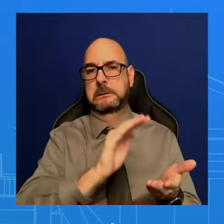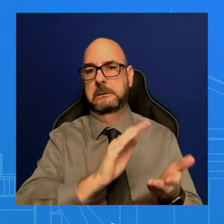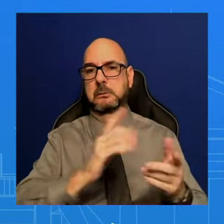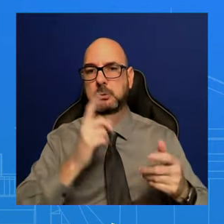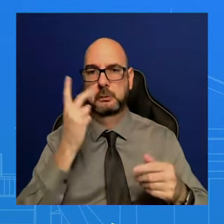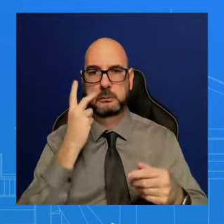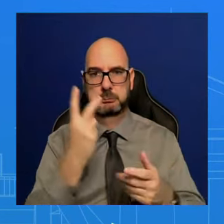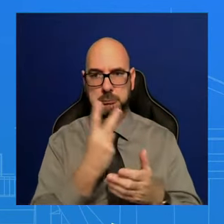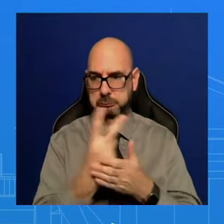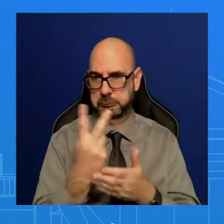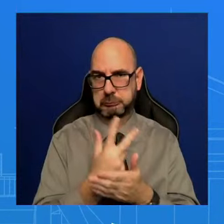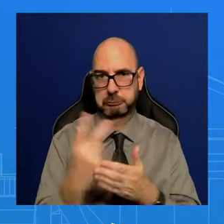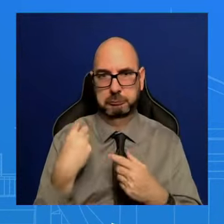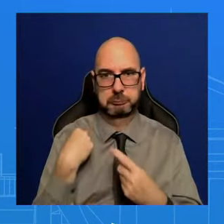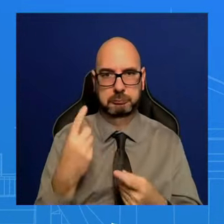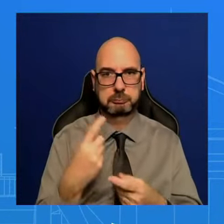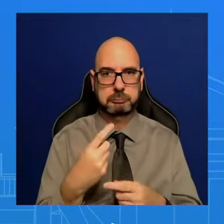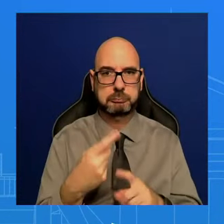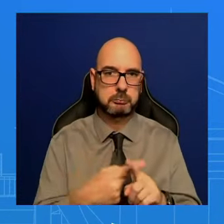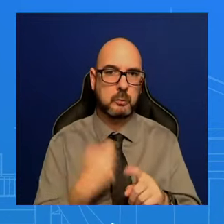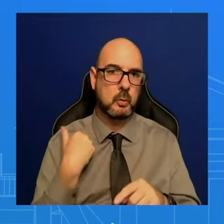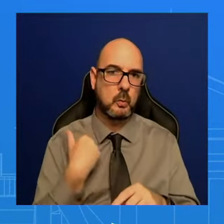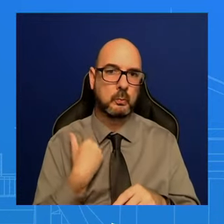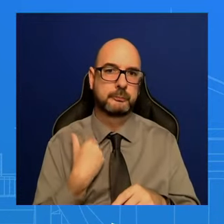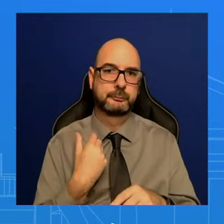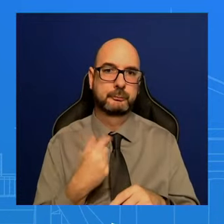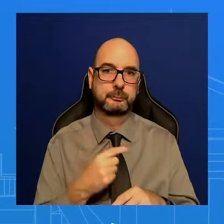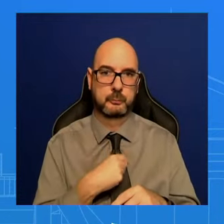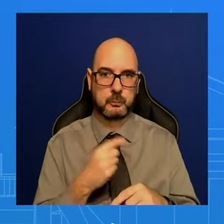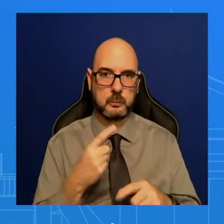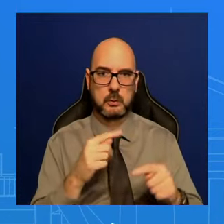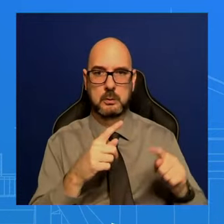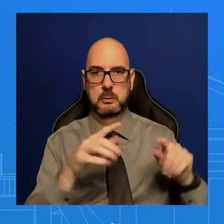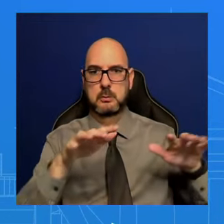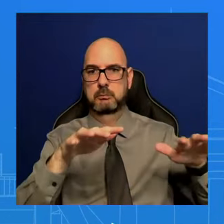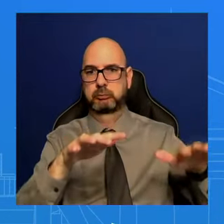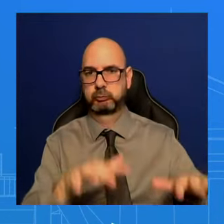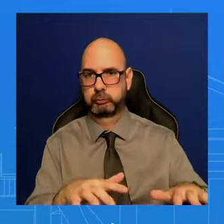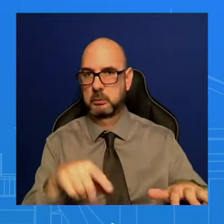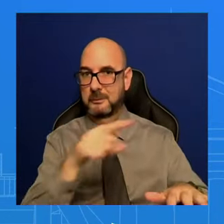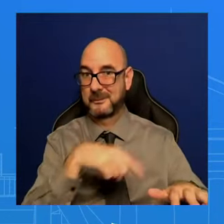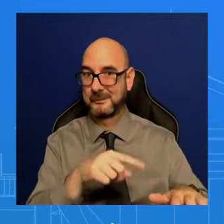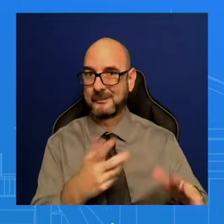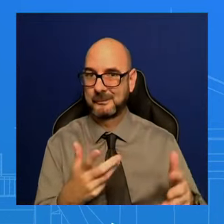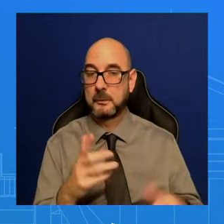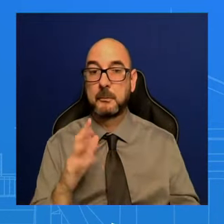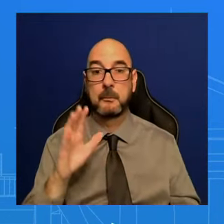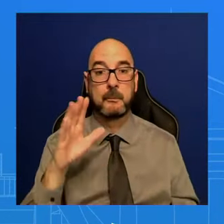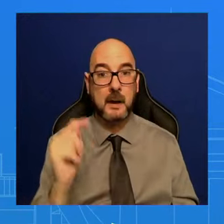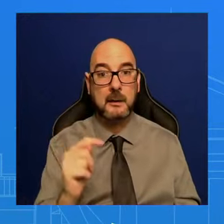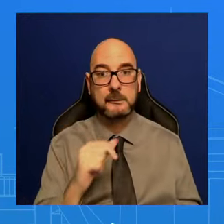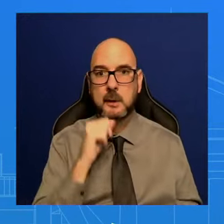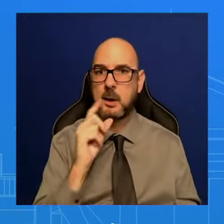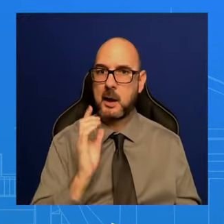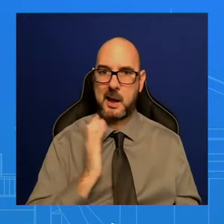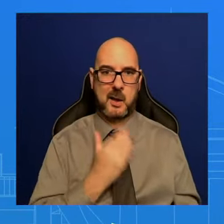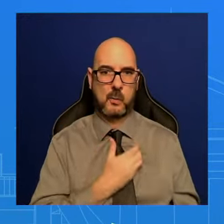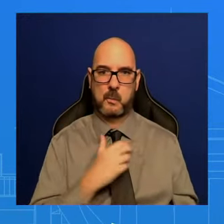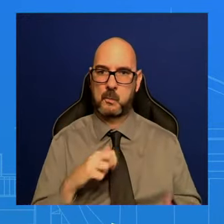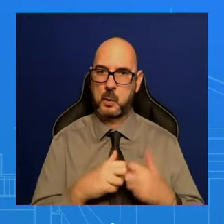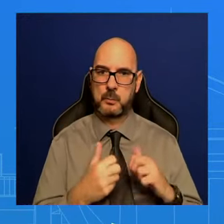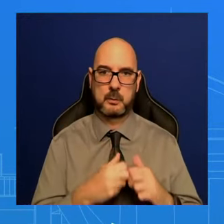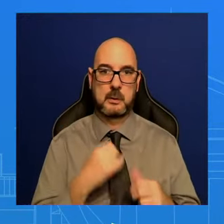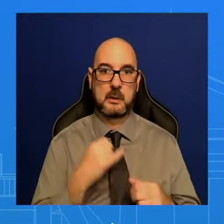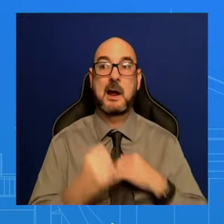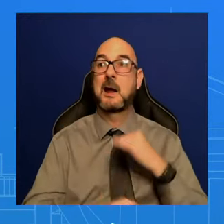that's been very clear in our assessment. But this is not just our problem. Obviously, this is an international one. So we